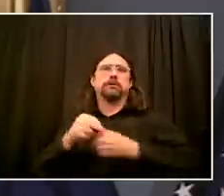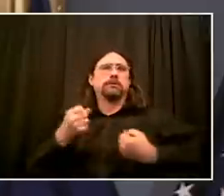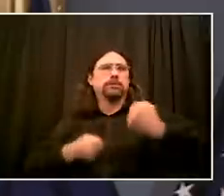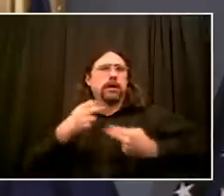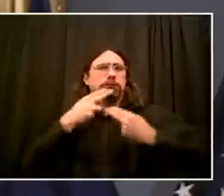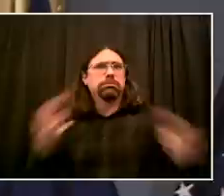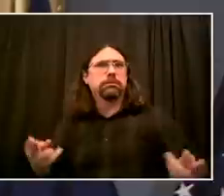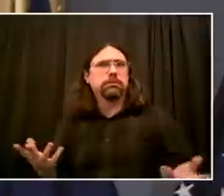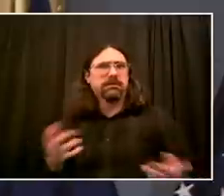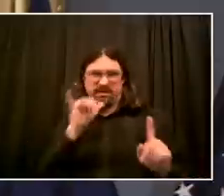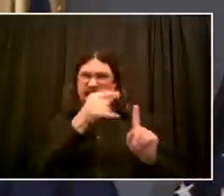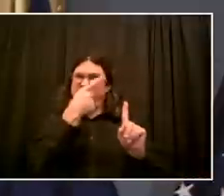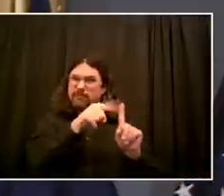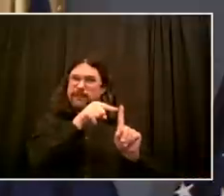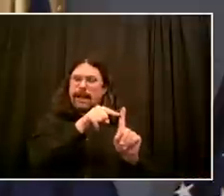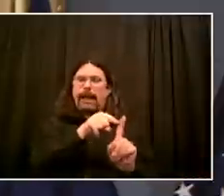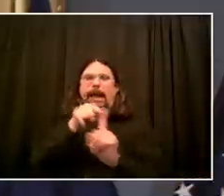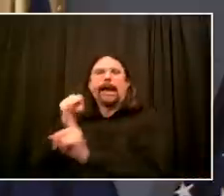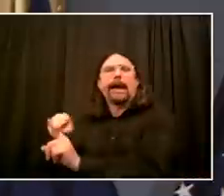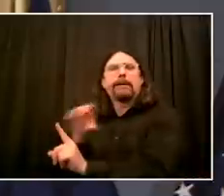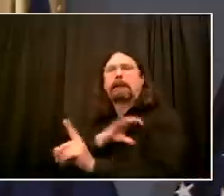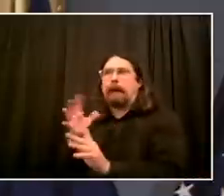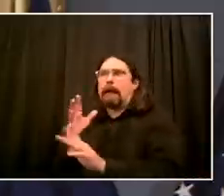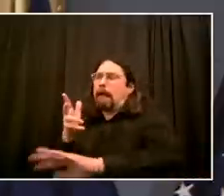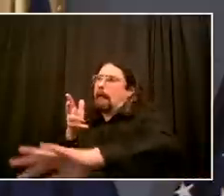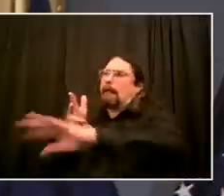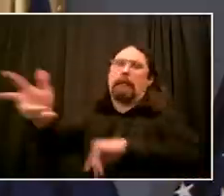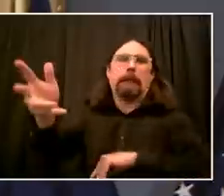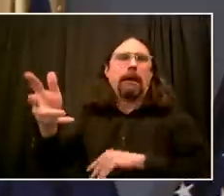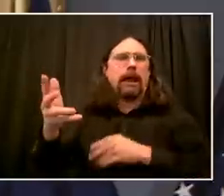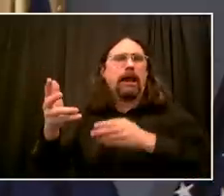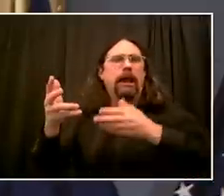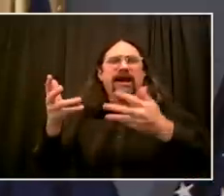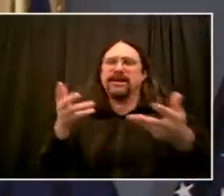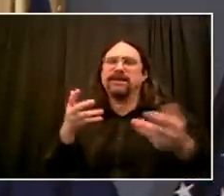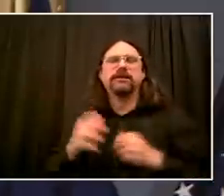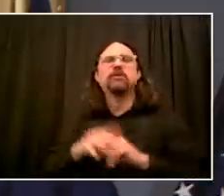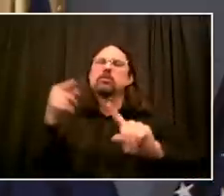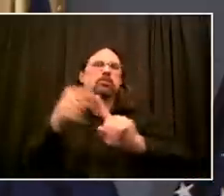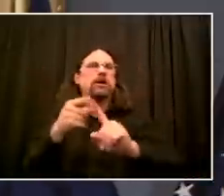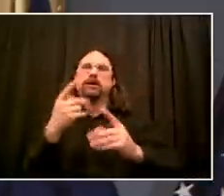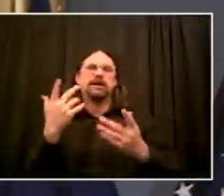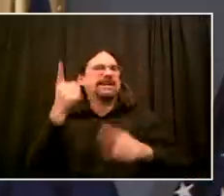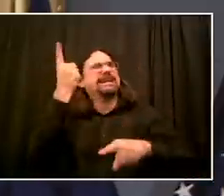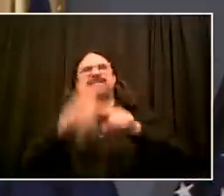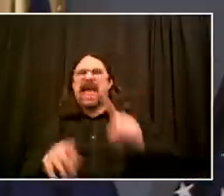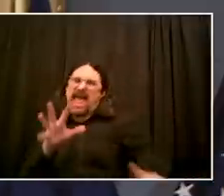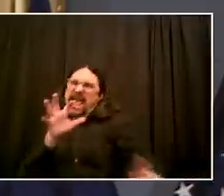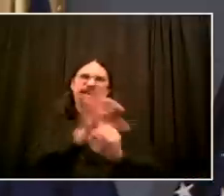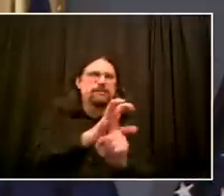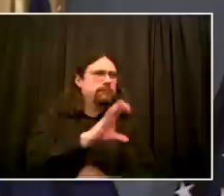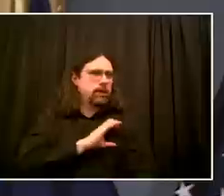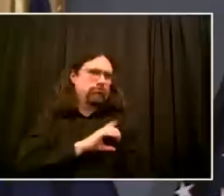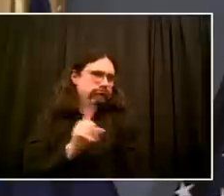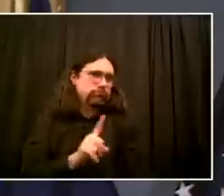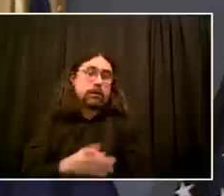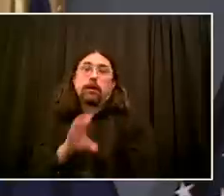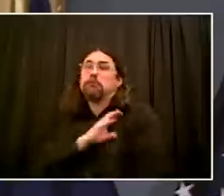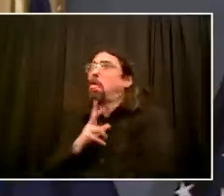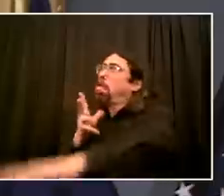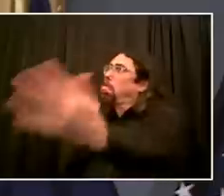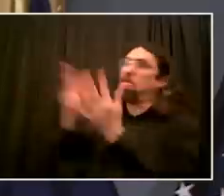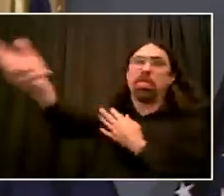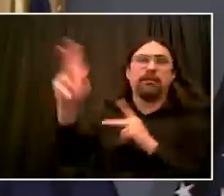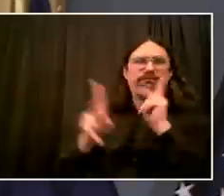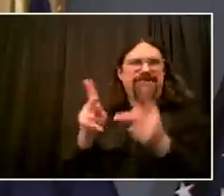Now, comes back to this point about why we are seeing a different kind of protest. It is a small number of people. It